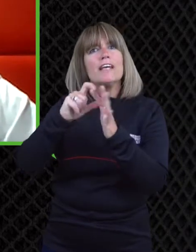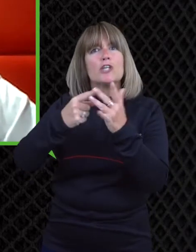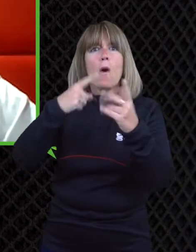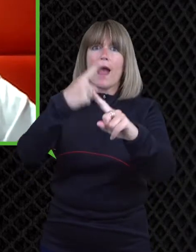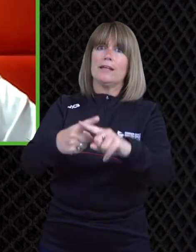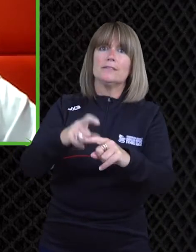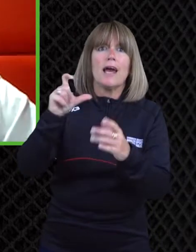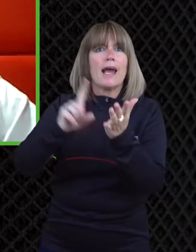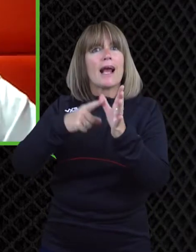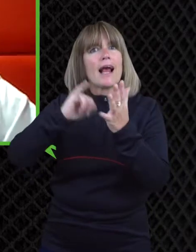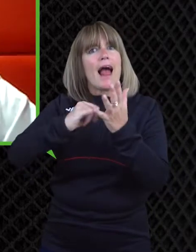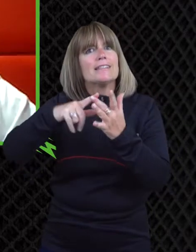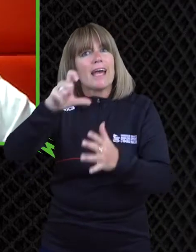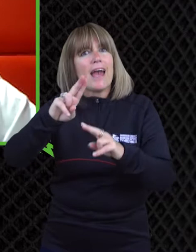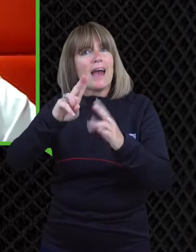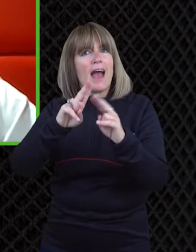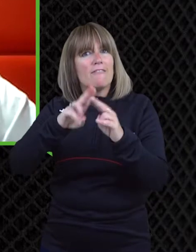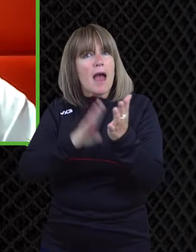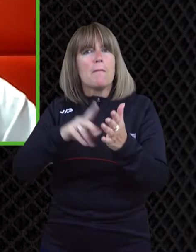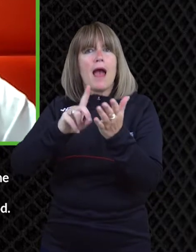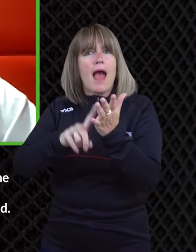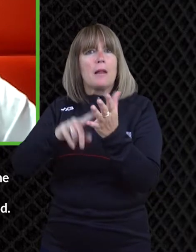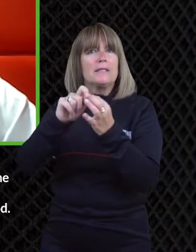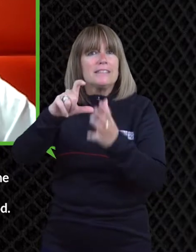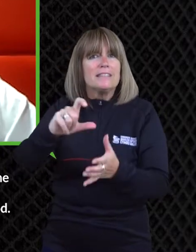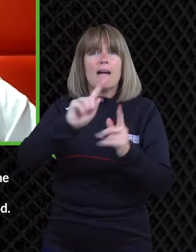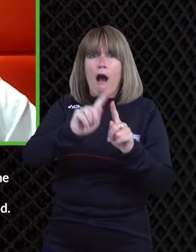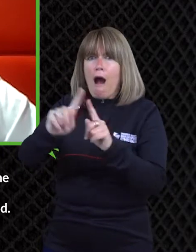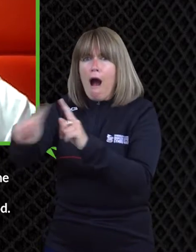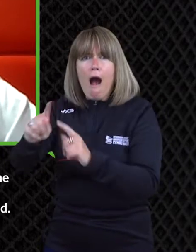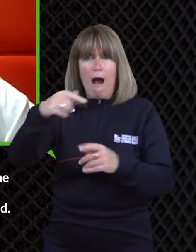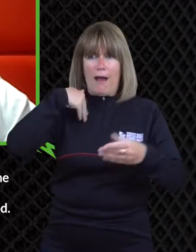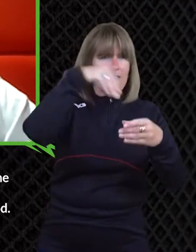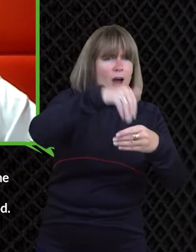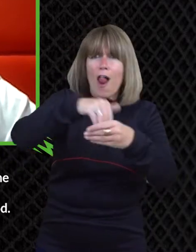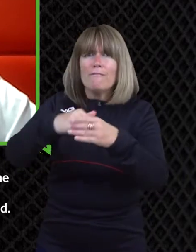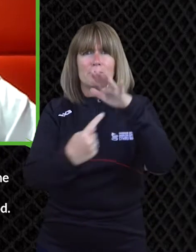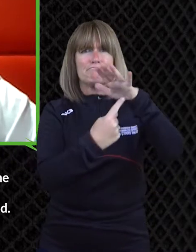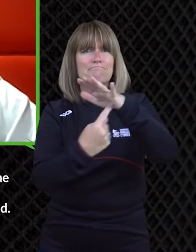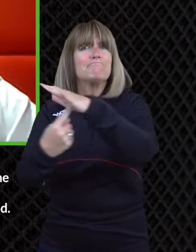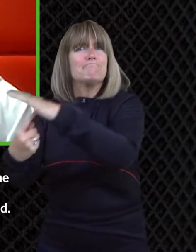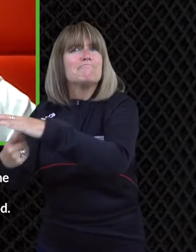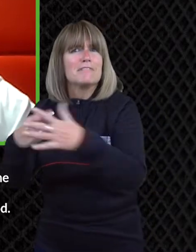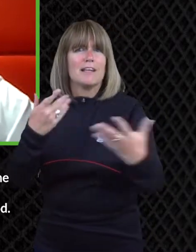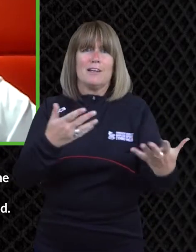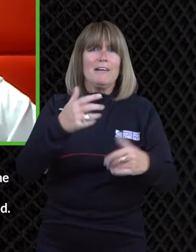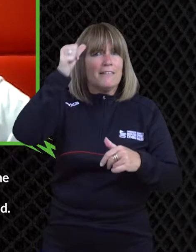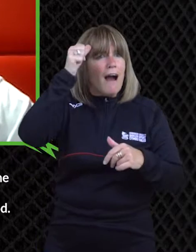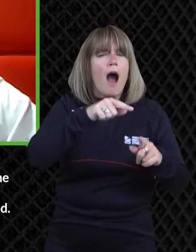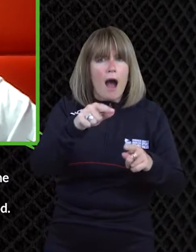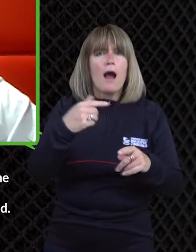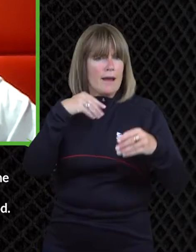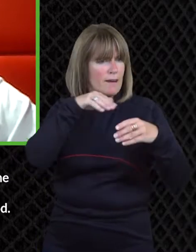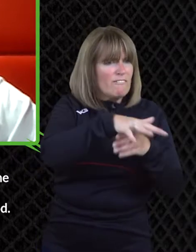had a sort of i i played a bit a big role um and i try and uh play a big role in in getting